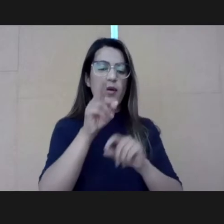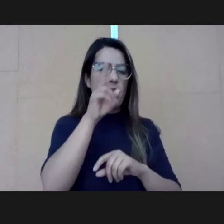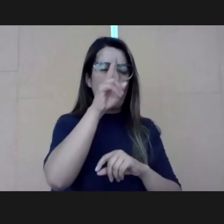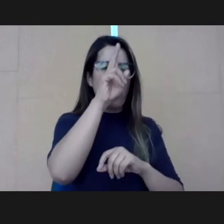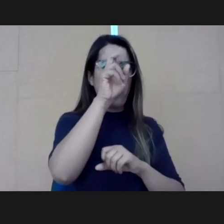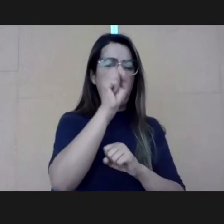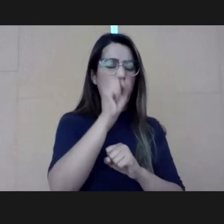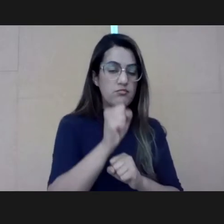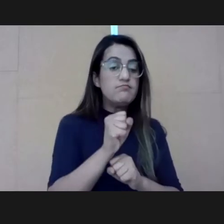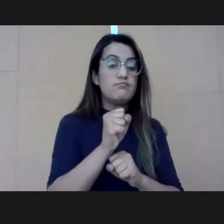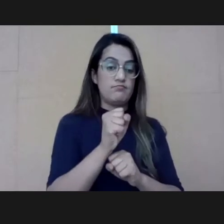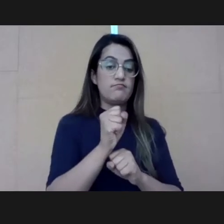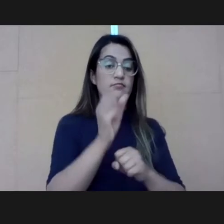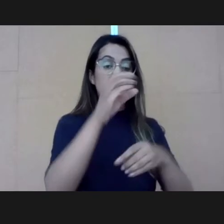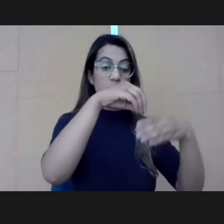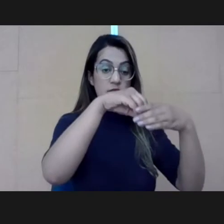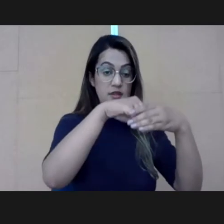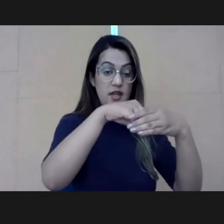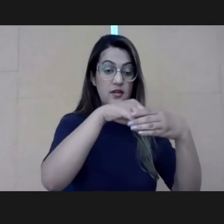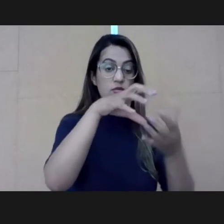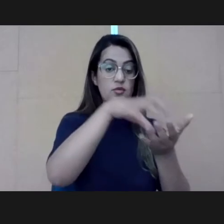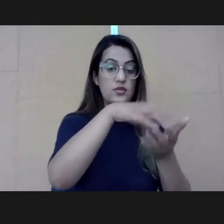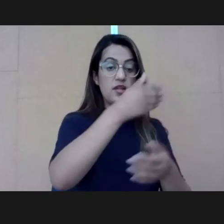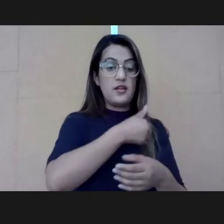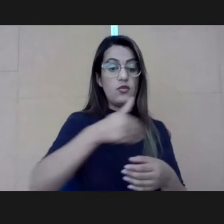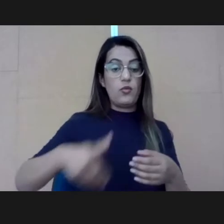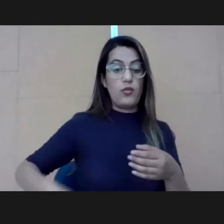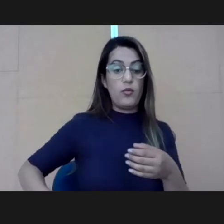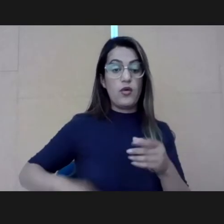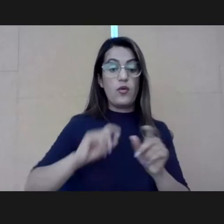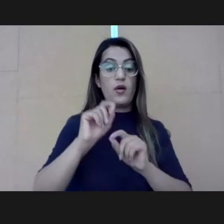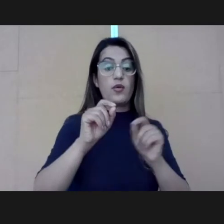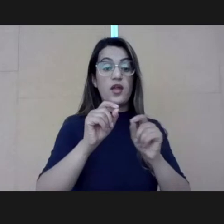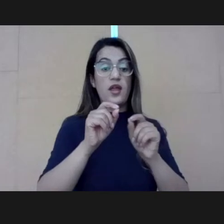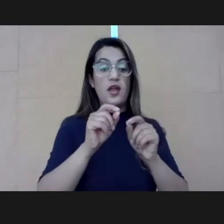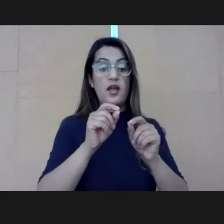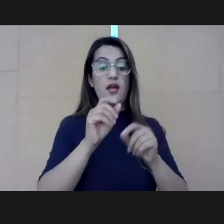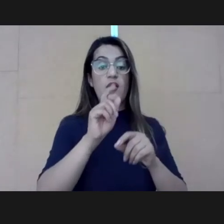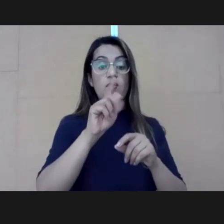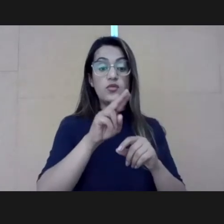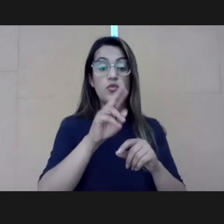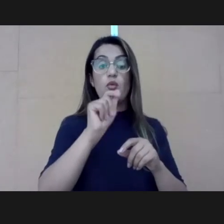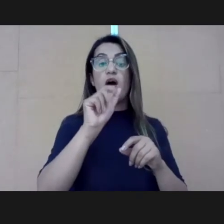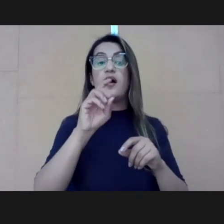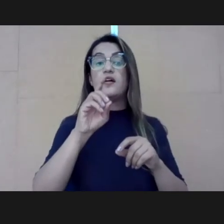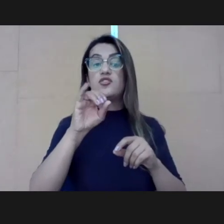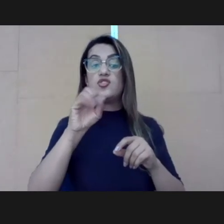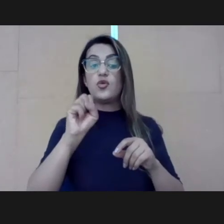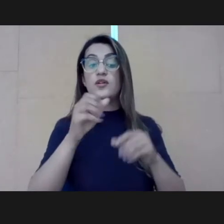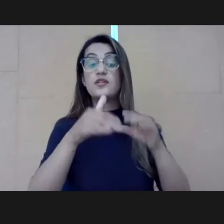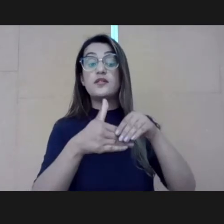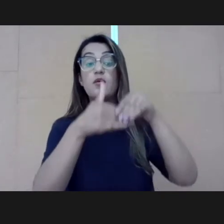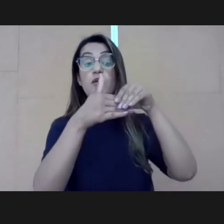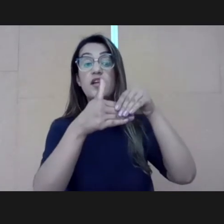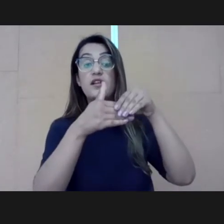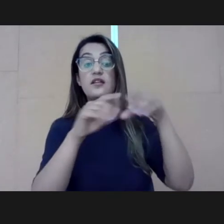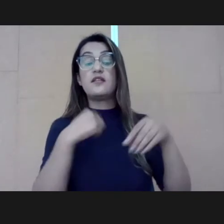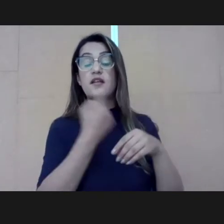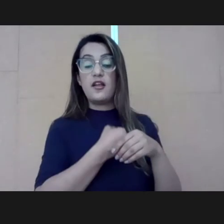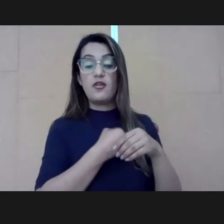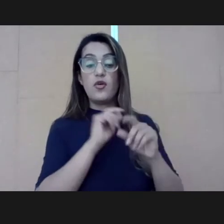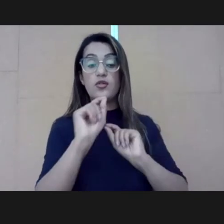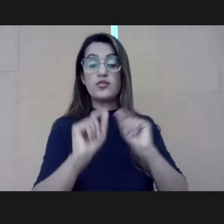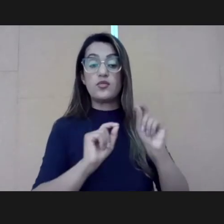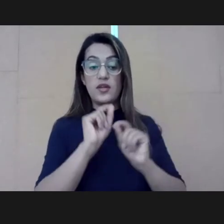sector, guardians are the kinds of leaders we foster and reward and promote. So usually